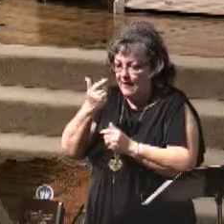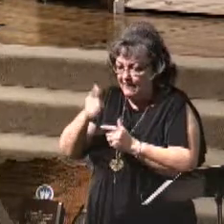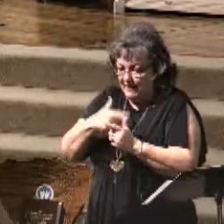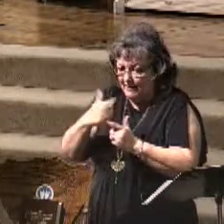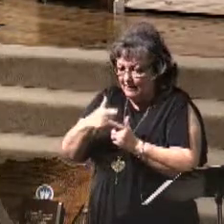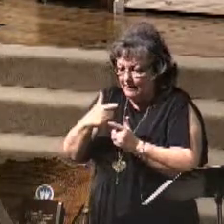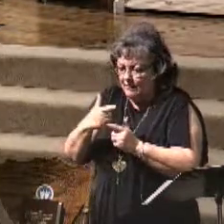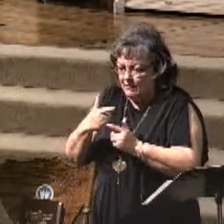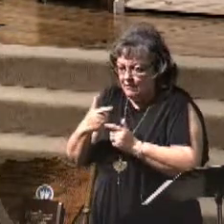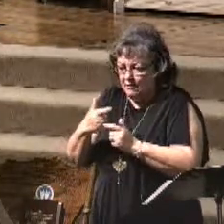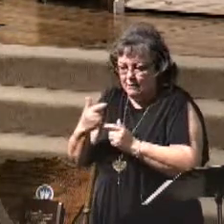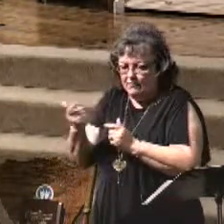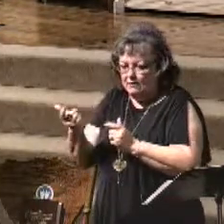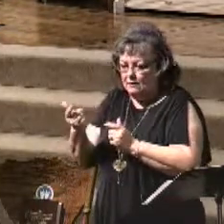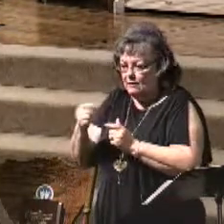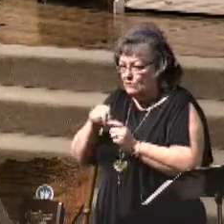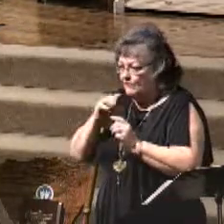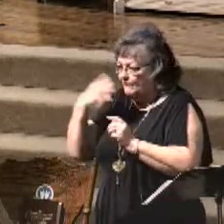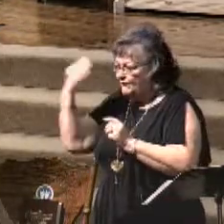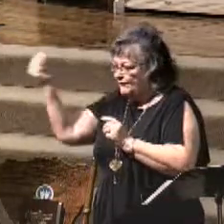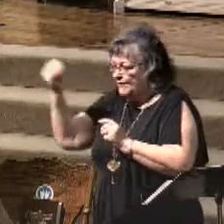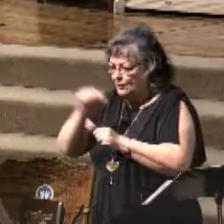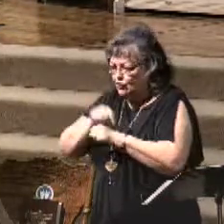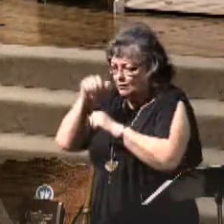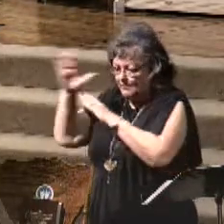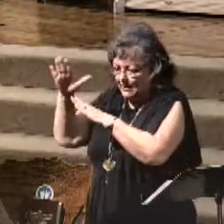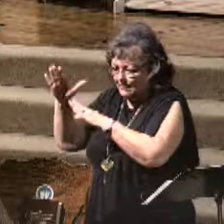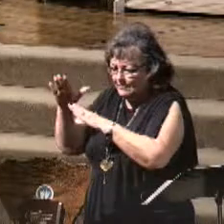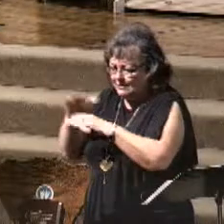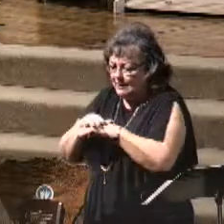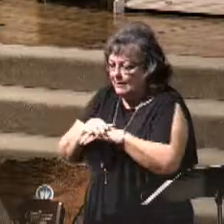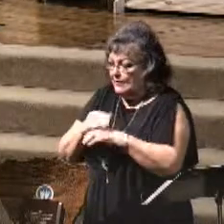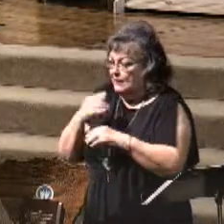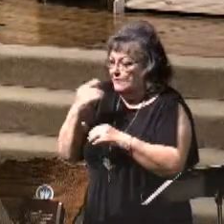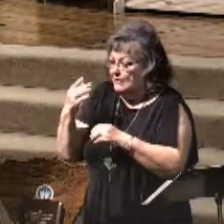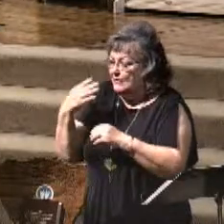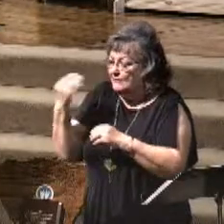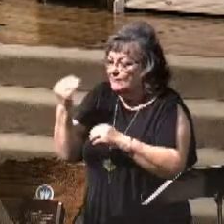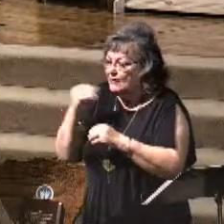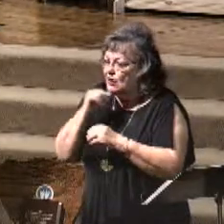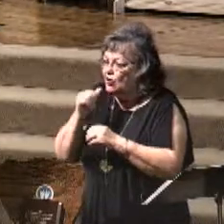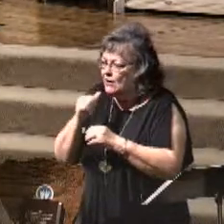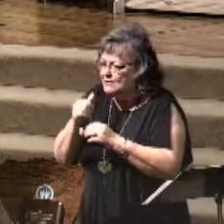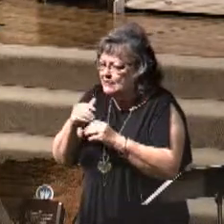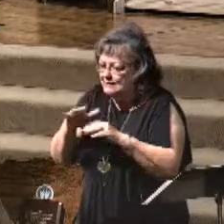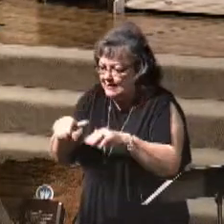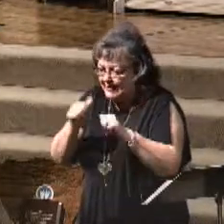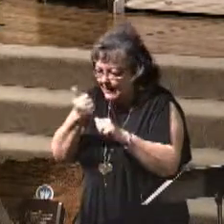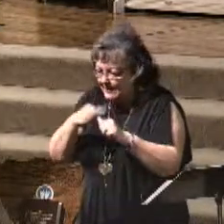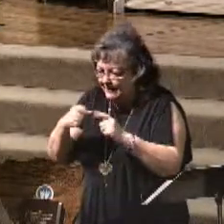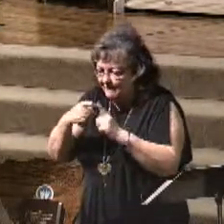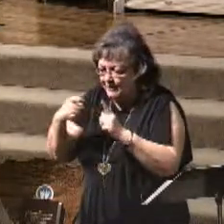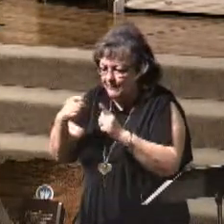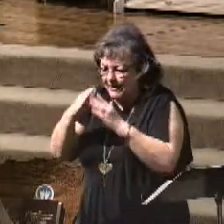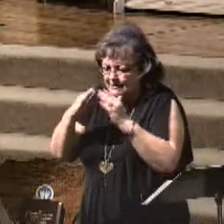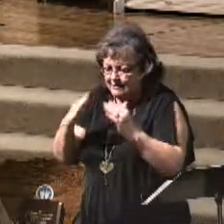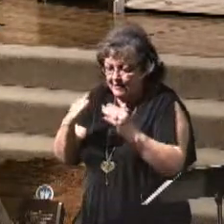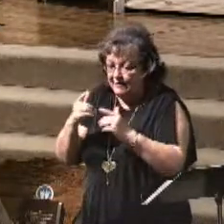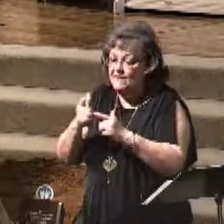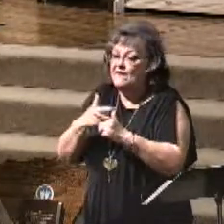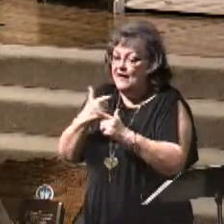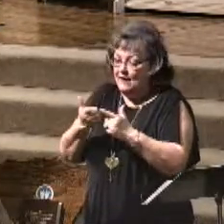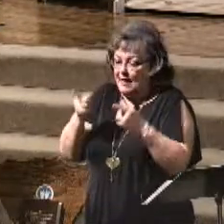Let him which is on the housetop not come down to take anything out of his house. Verse 21, skip down. For then should be great